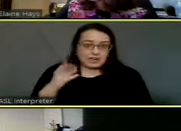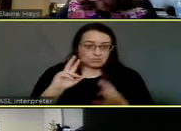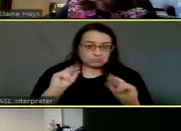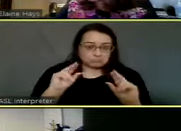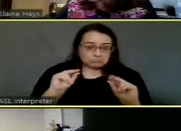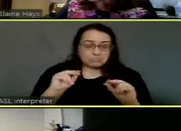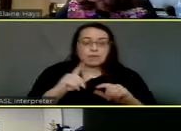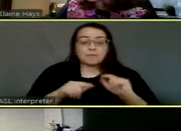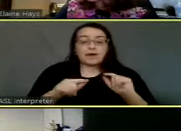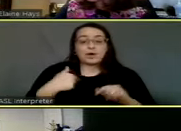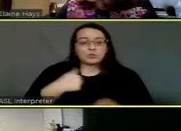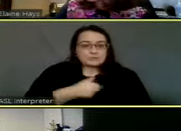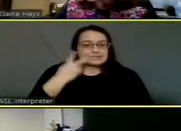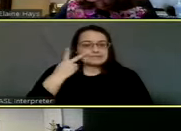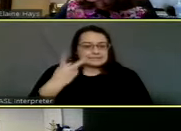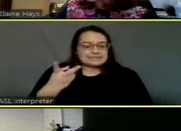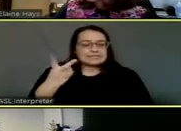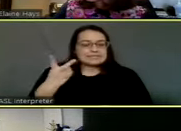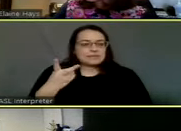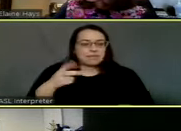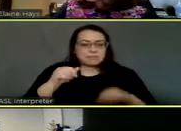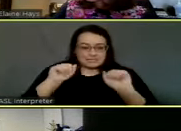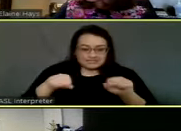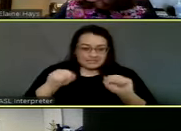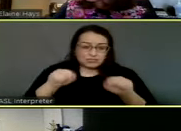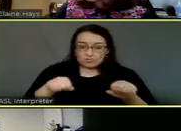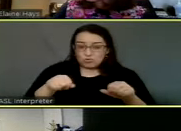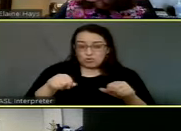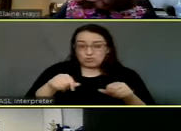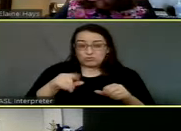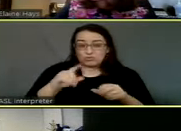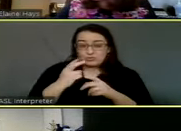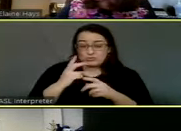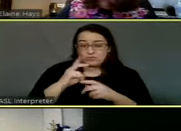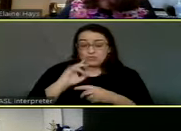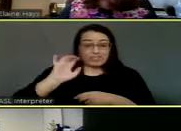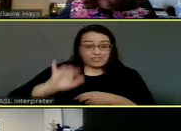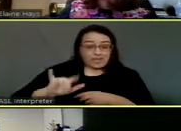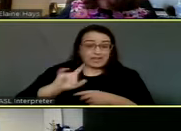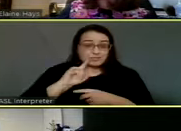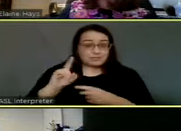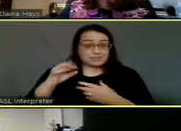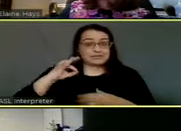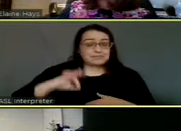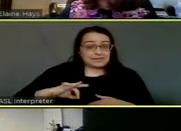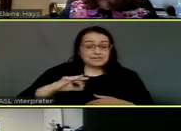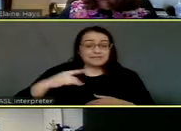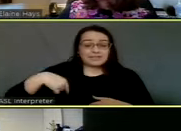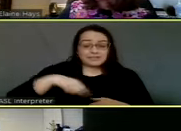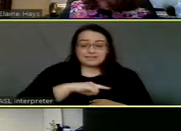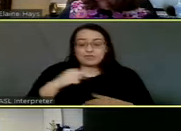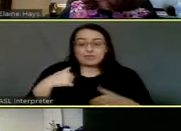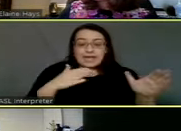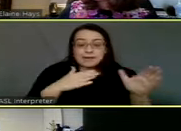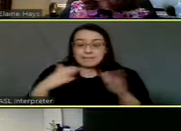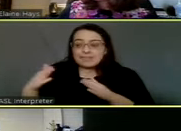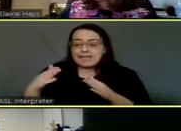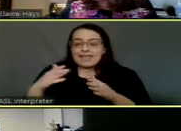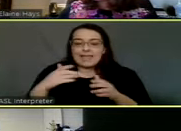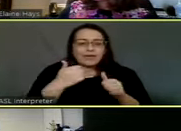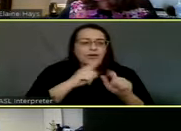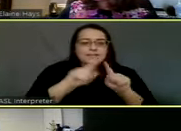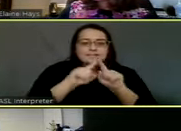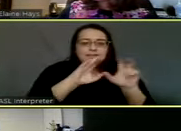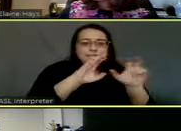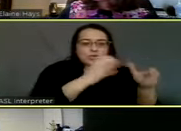city sees potential there. If we all had a plan, each one of those community partners will be making